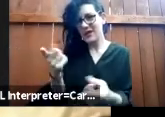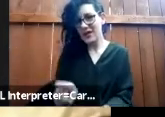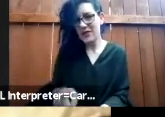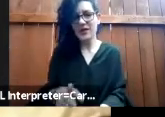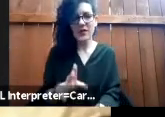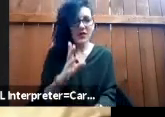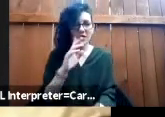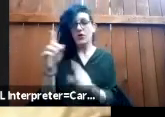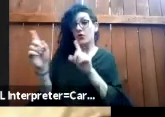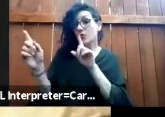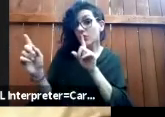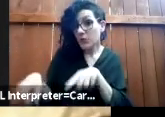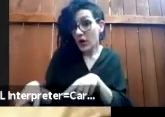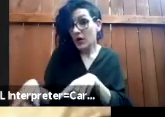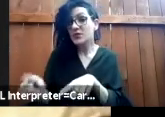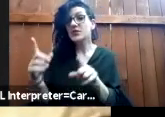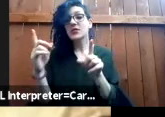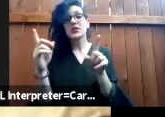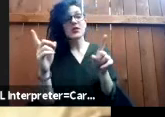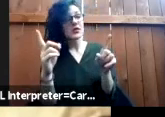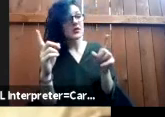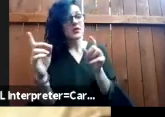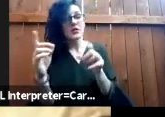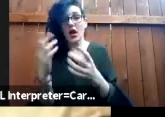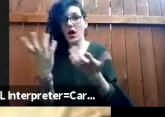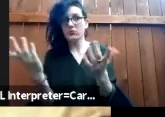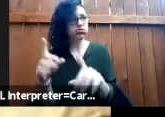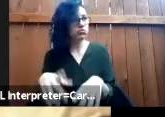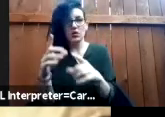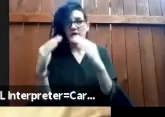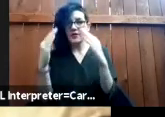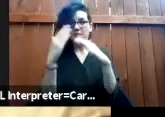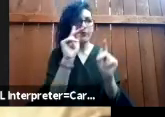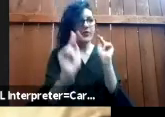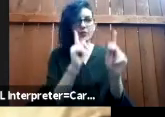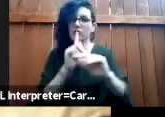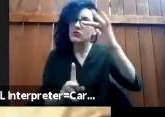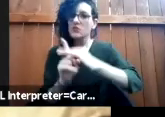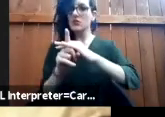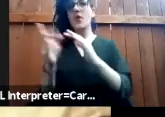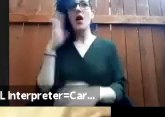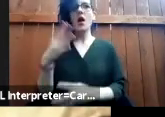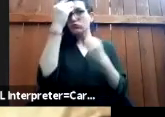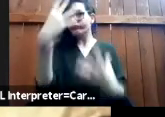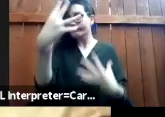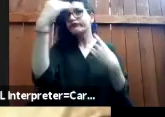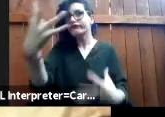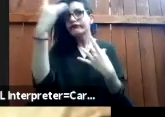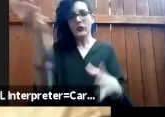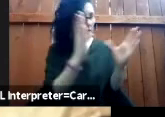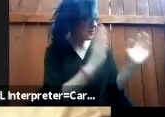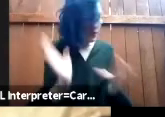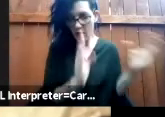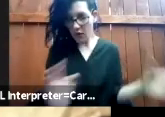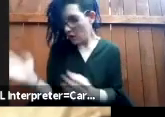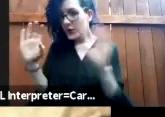to activate and tell his real story folks got together and organized a series of actions and at the time